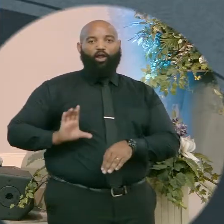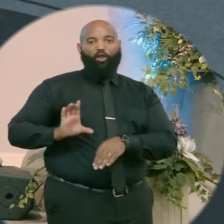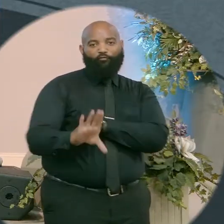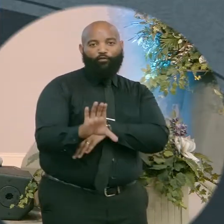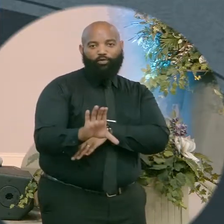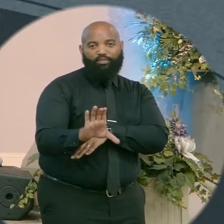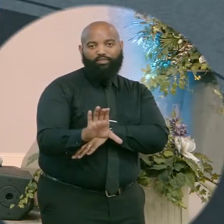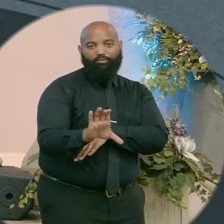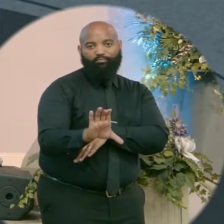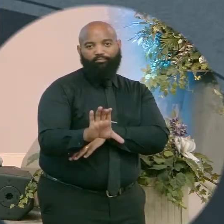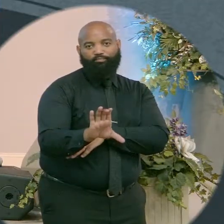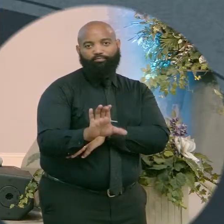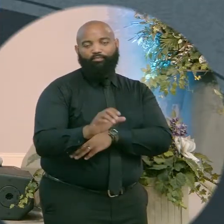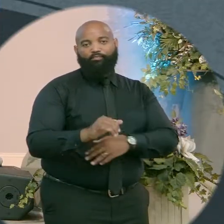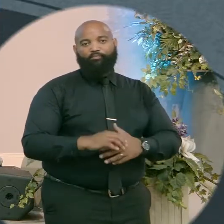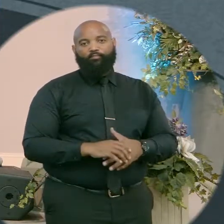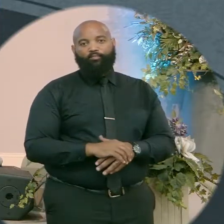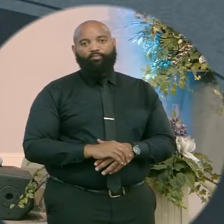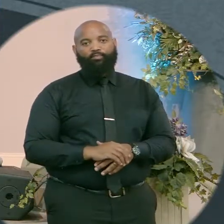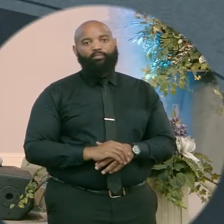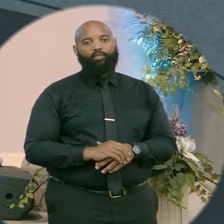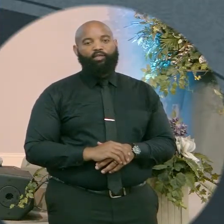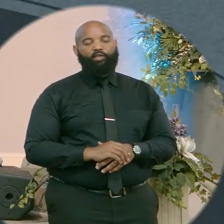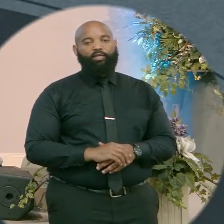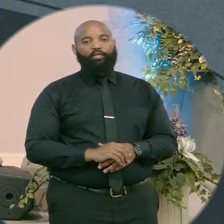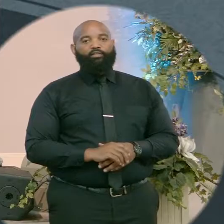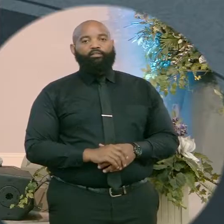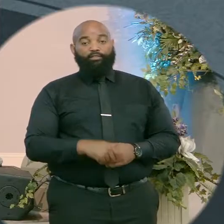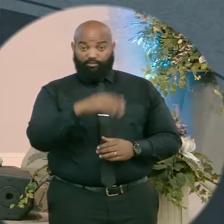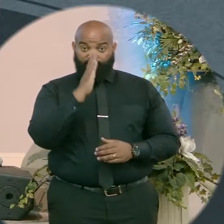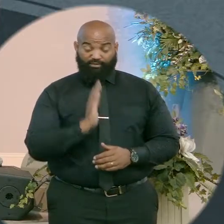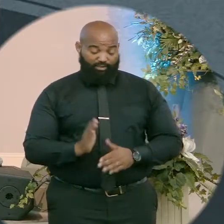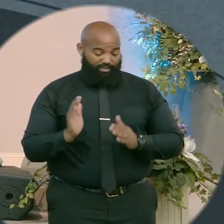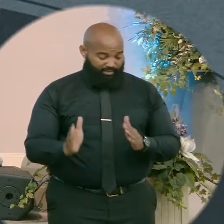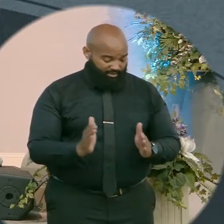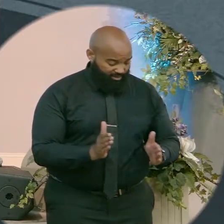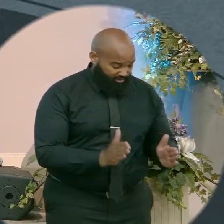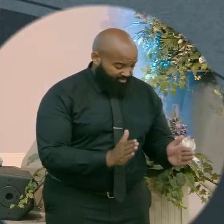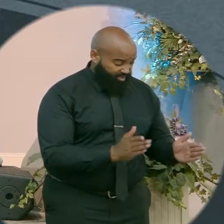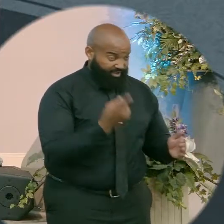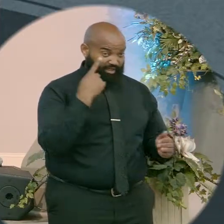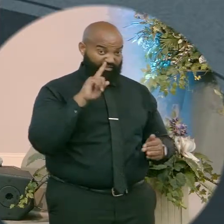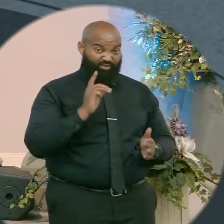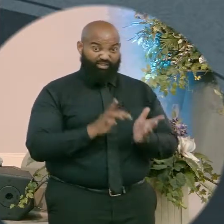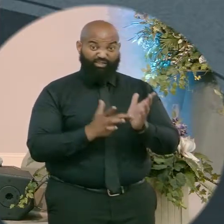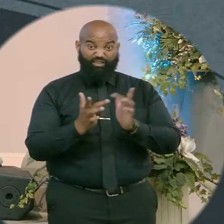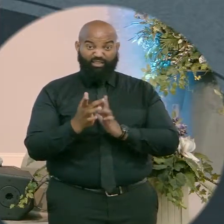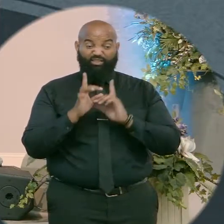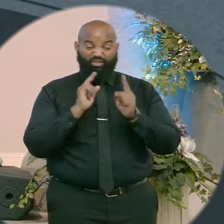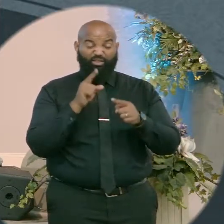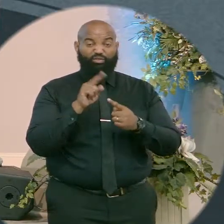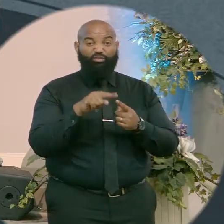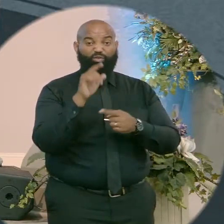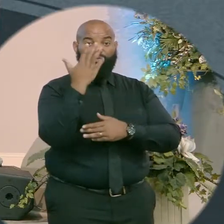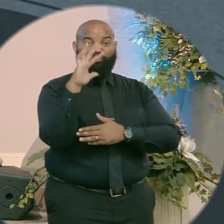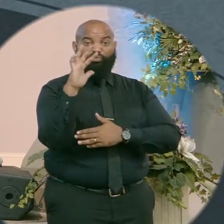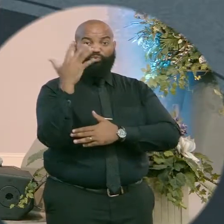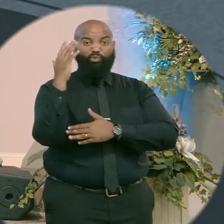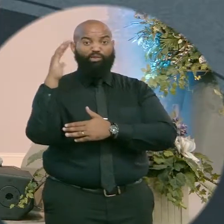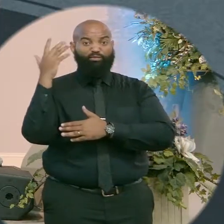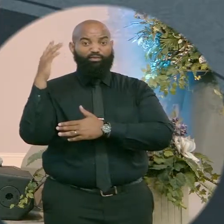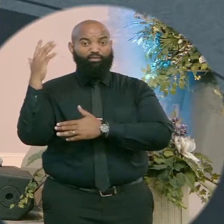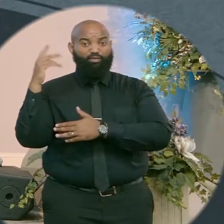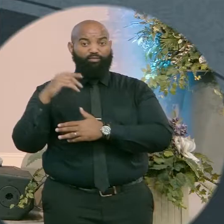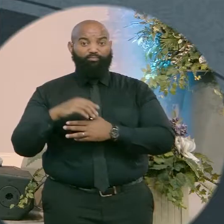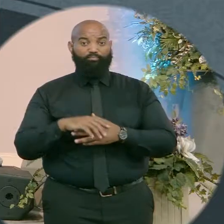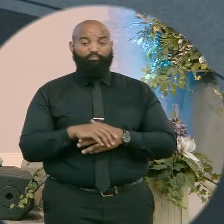The spirit drove him because this was the divine appointment that God had set for him before he showed up. This was the divine